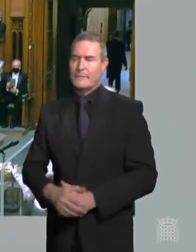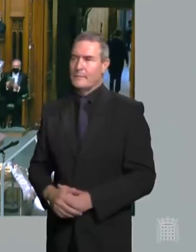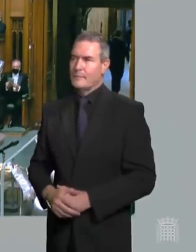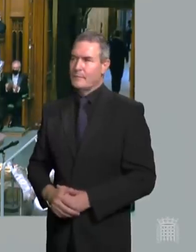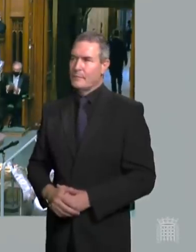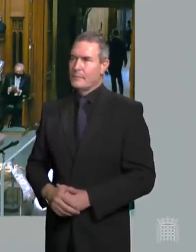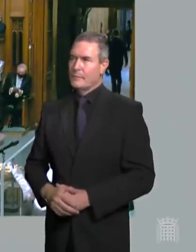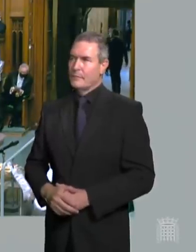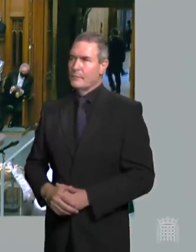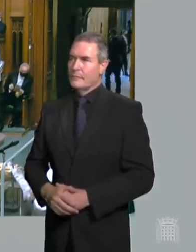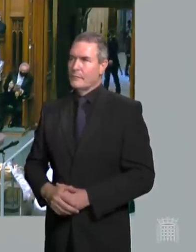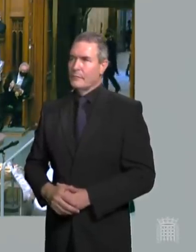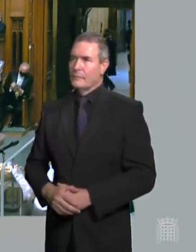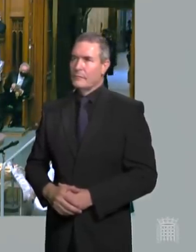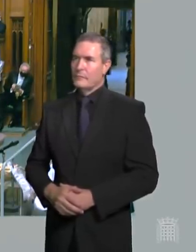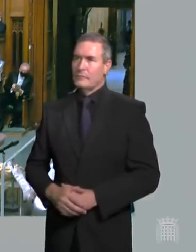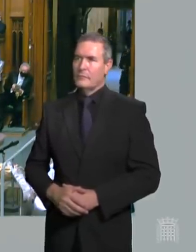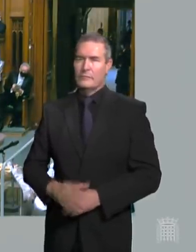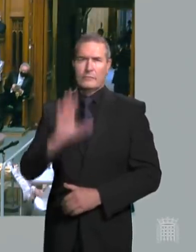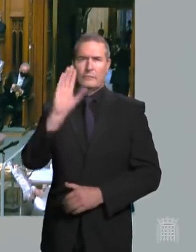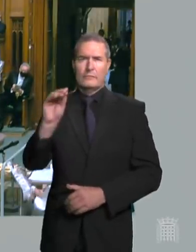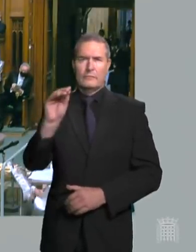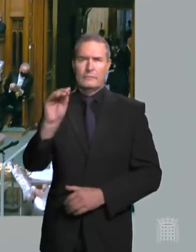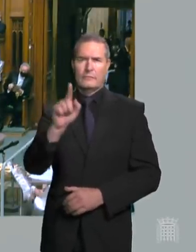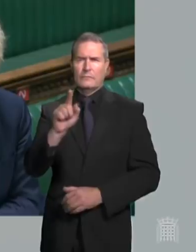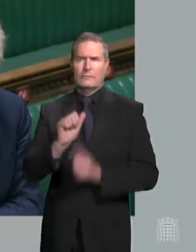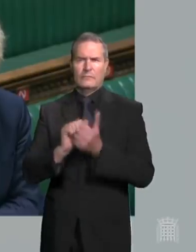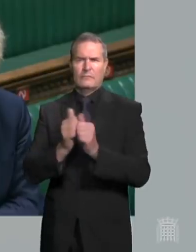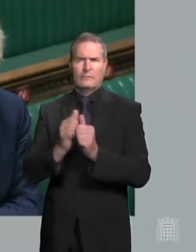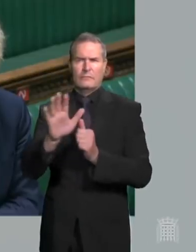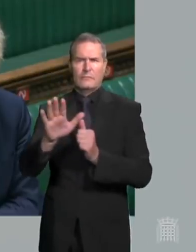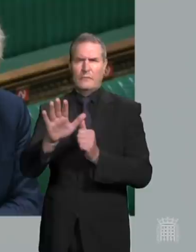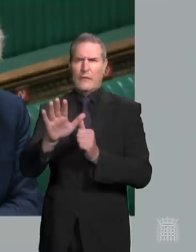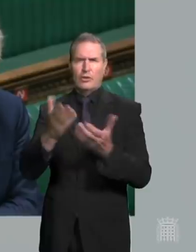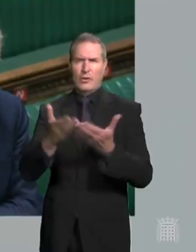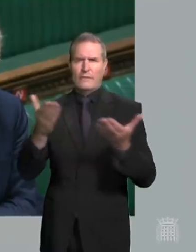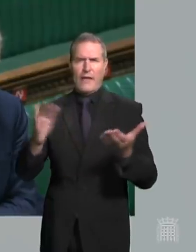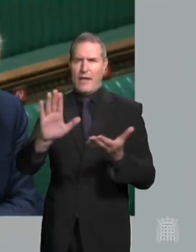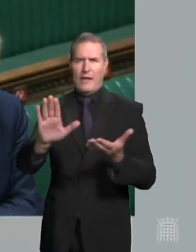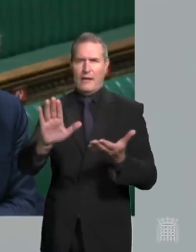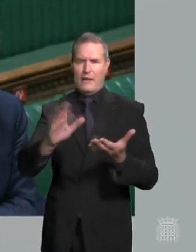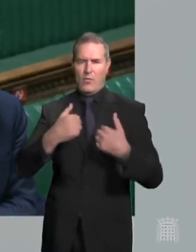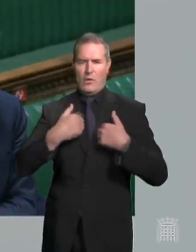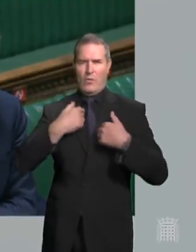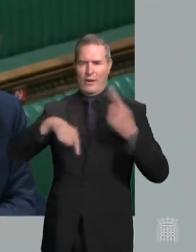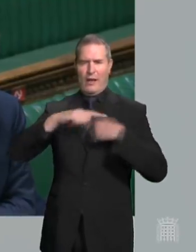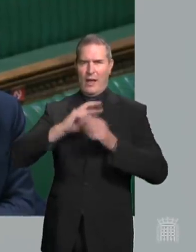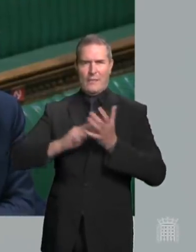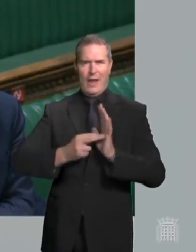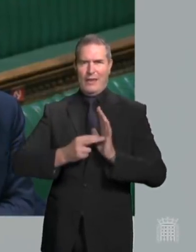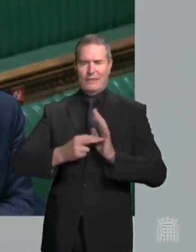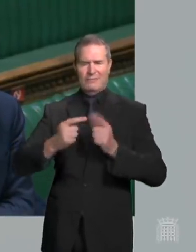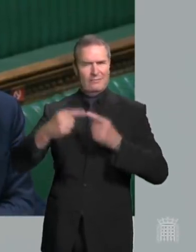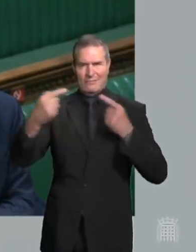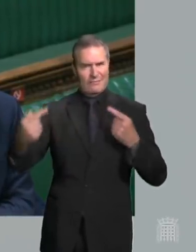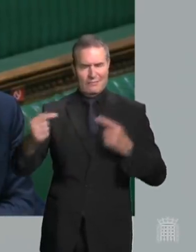Thank the Honourable Honourable. I don't think that's an entirely fair characterisation of what the government is doing. On the contrary,